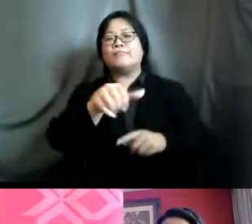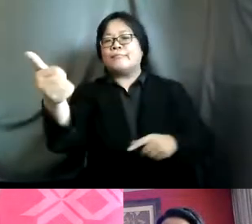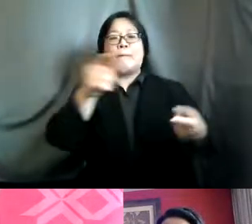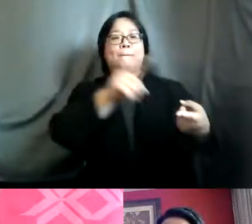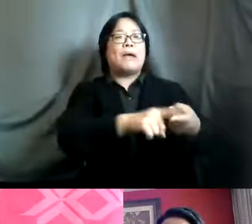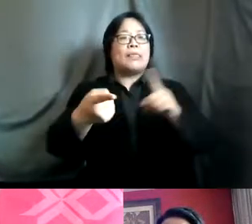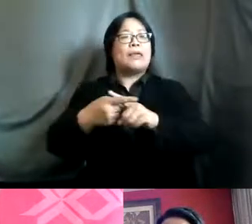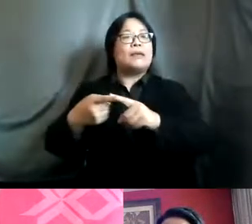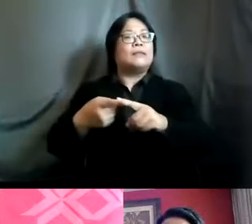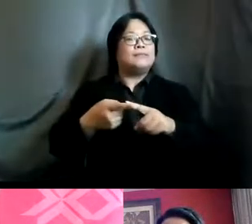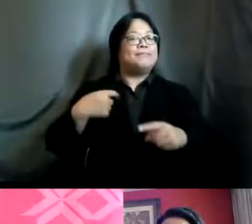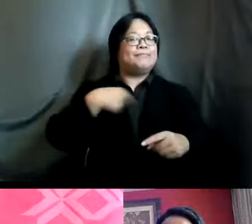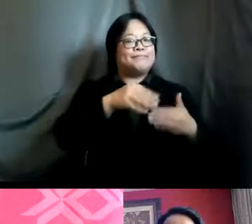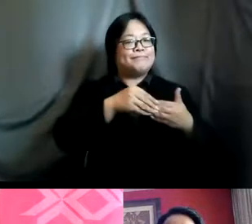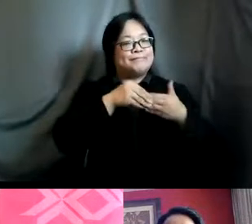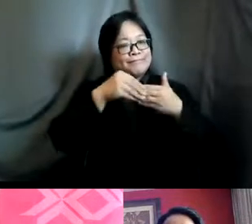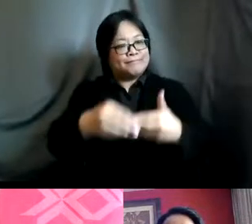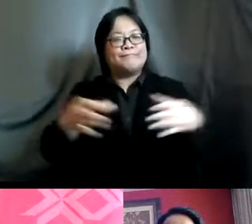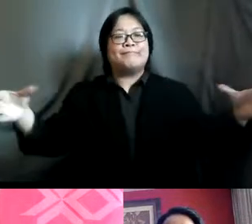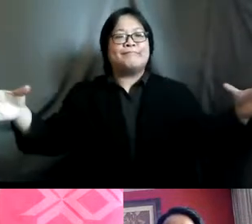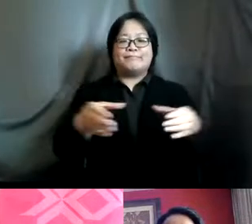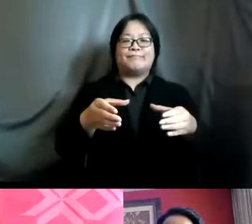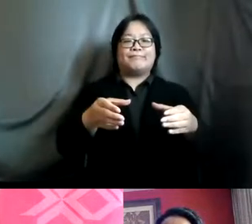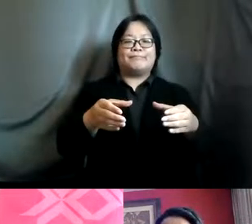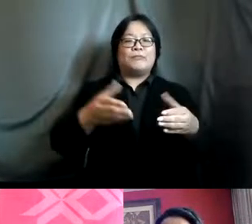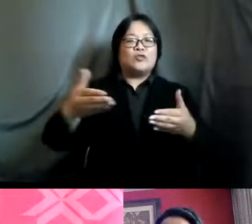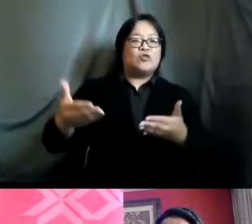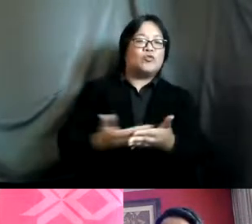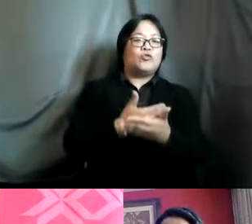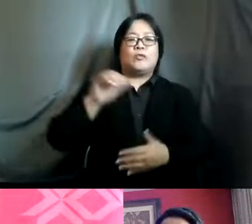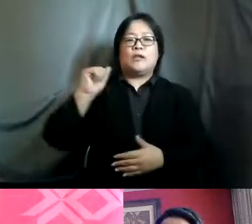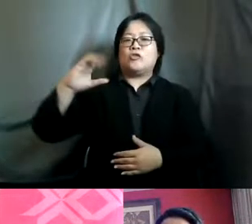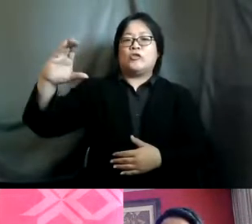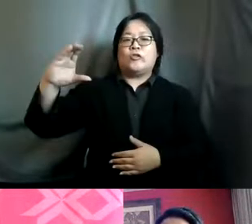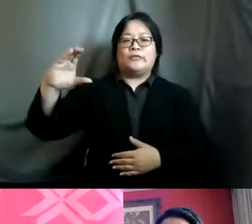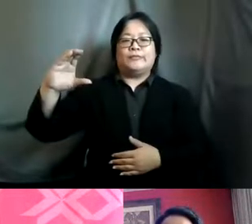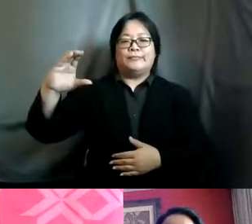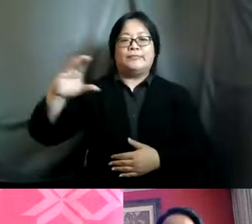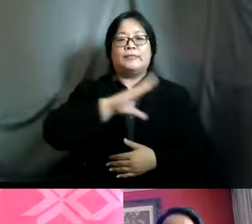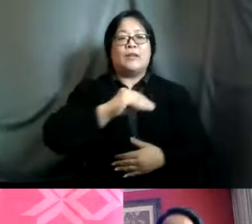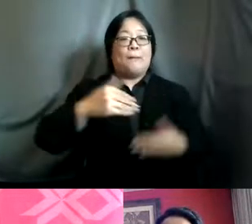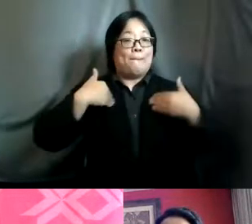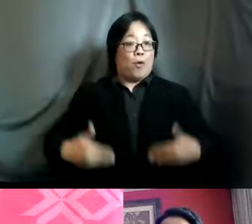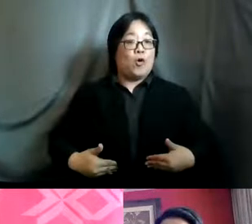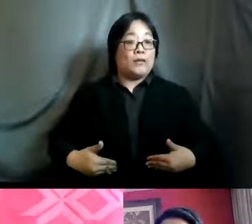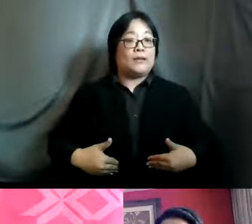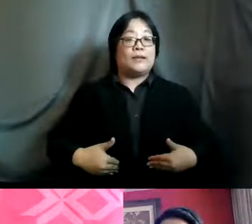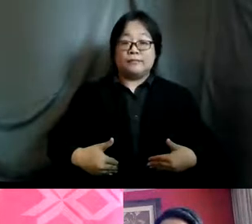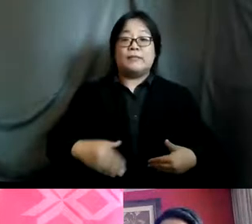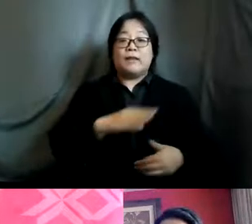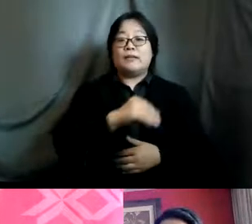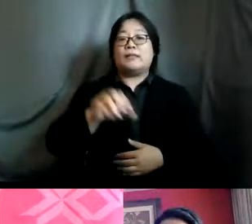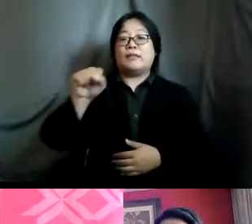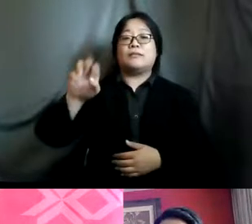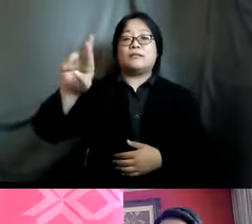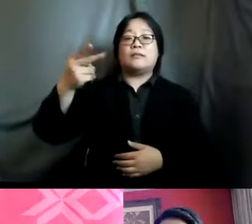helping lead the way as co-conveners of the new action coalition on bodily autonomy and sexual and reproductive